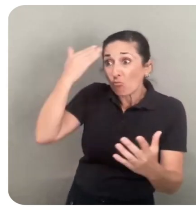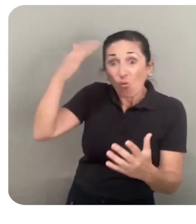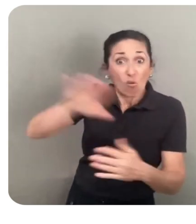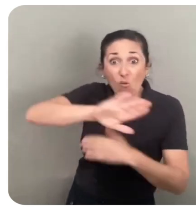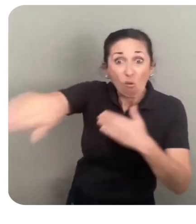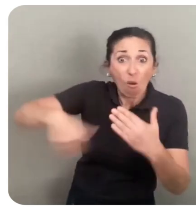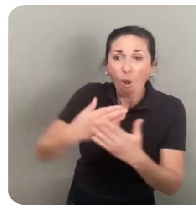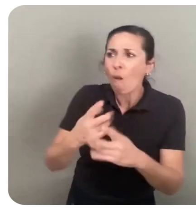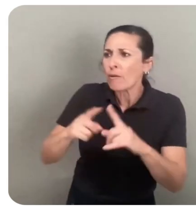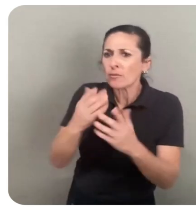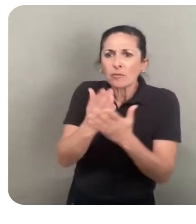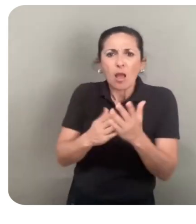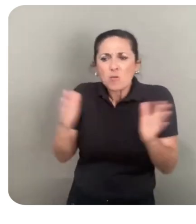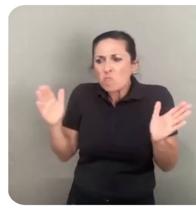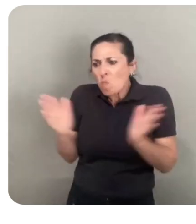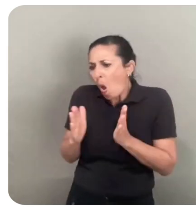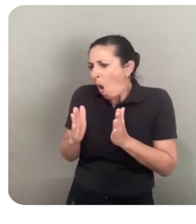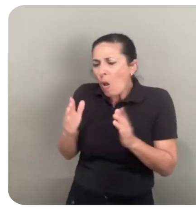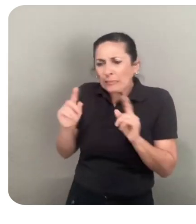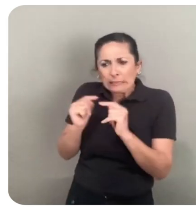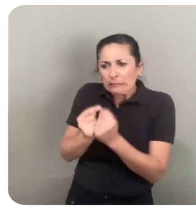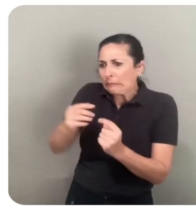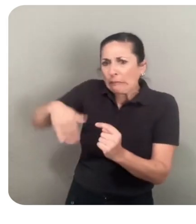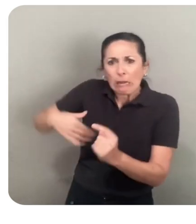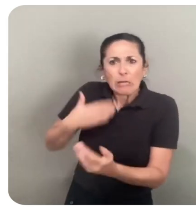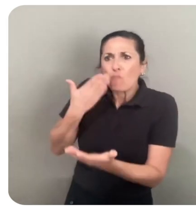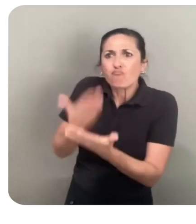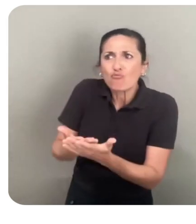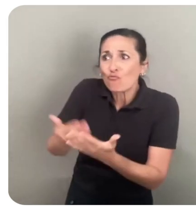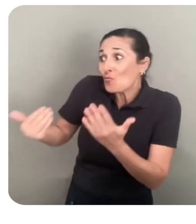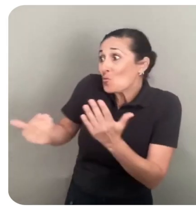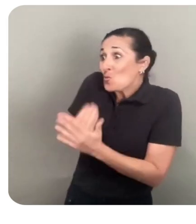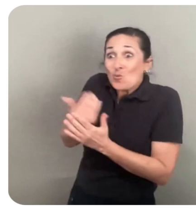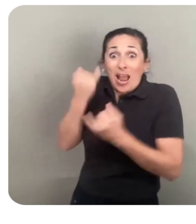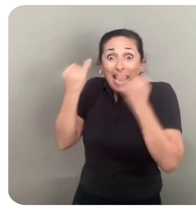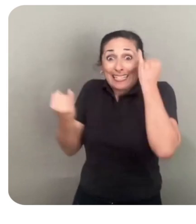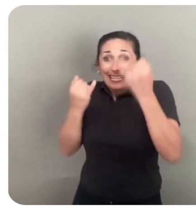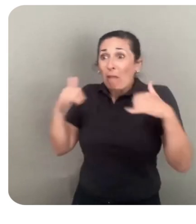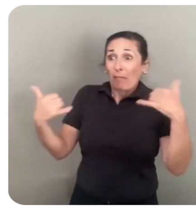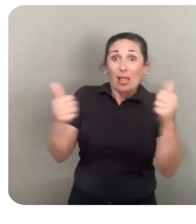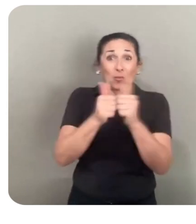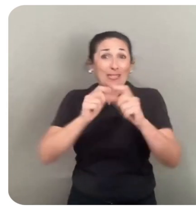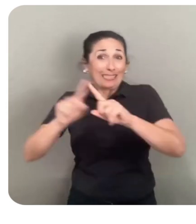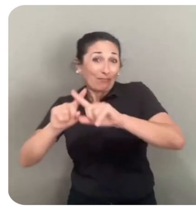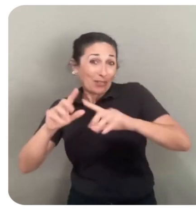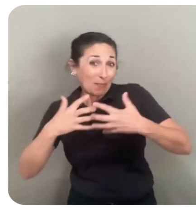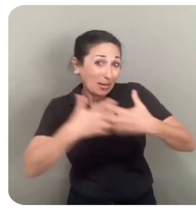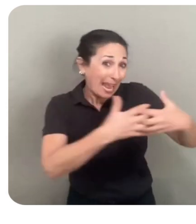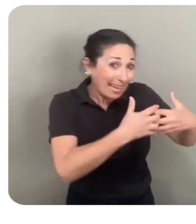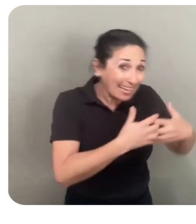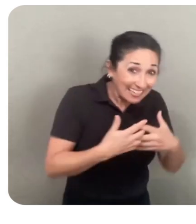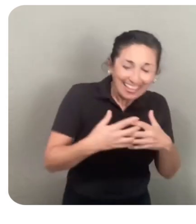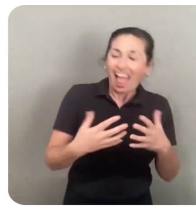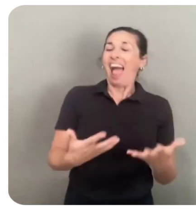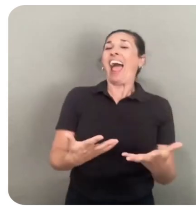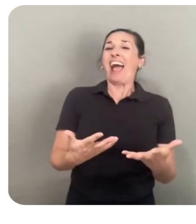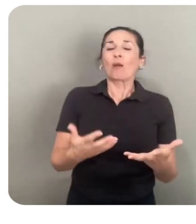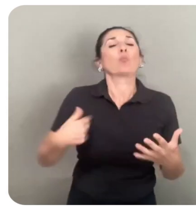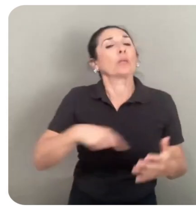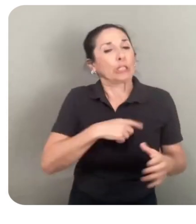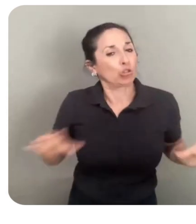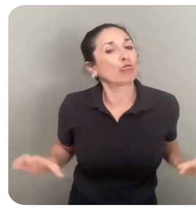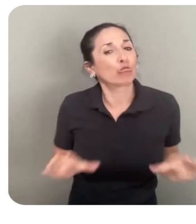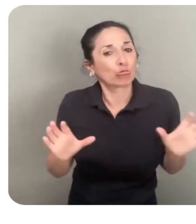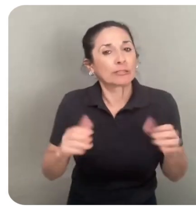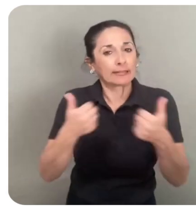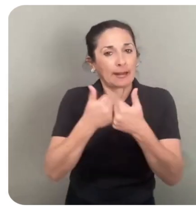have emerged from small, unproven teams experimenting with different types of gameplay and mechanics. We encourage game developers to